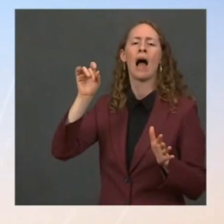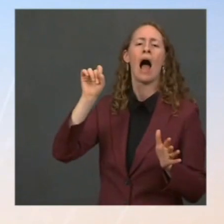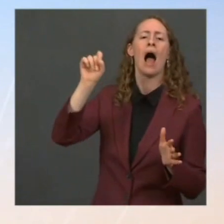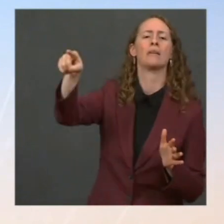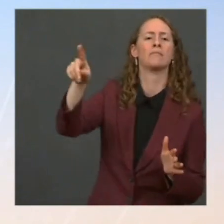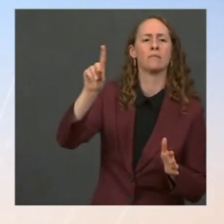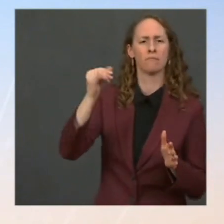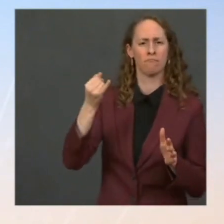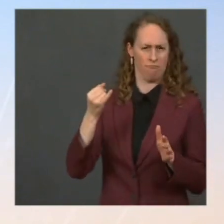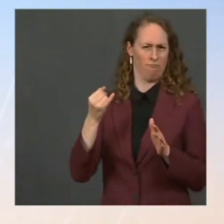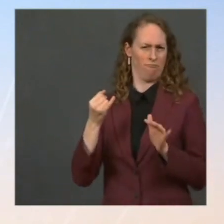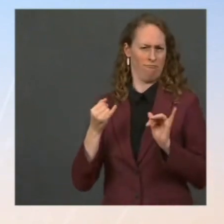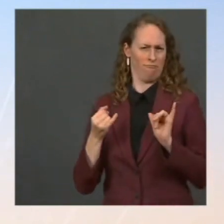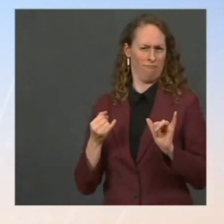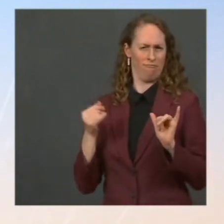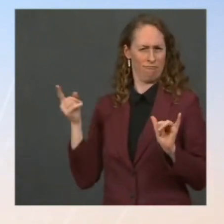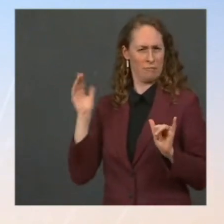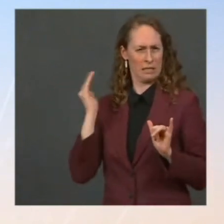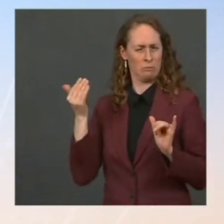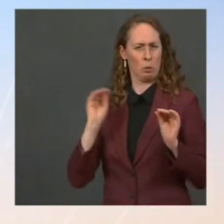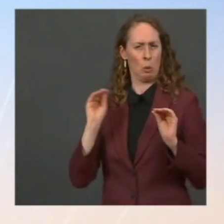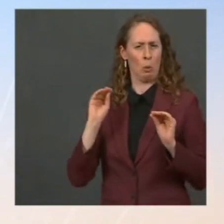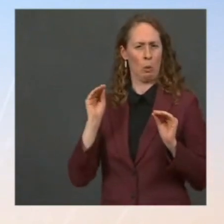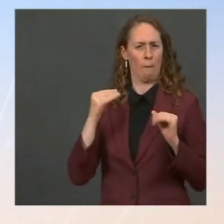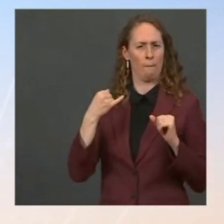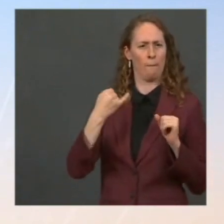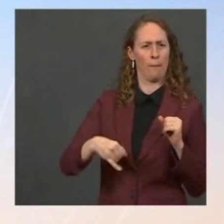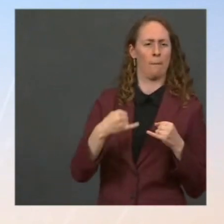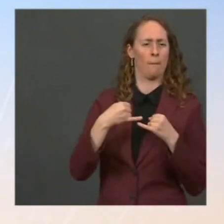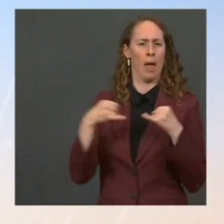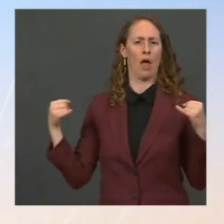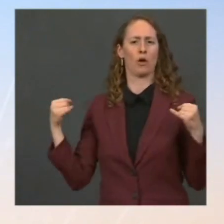do you draw the line when you say the Justice Department is making independent decisions?